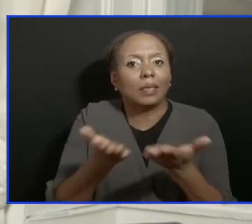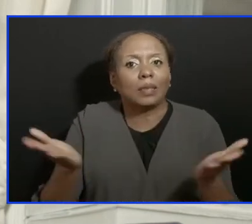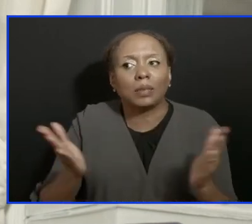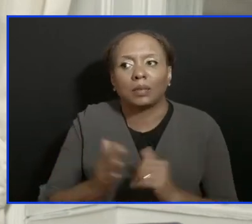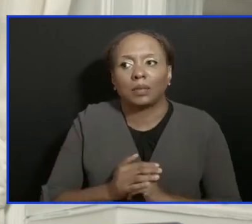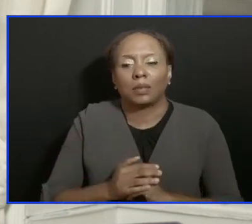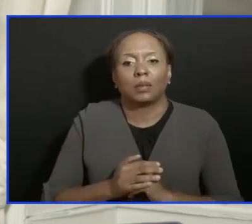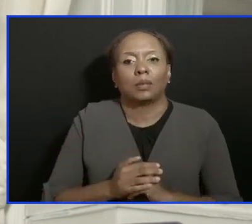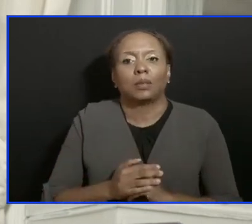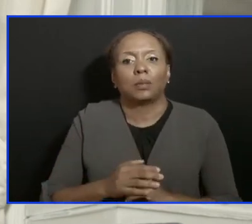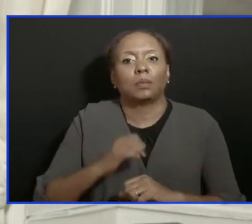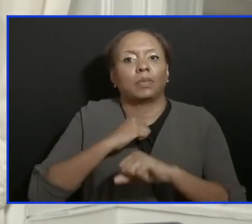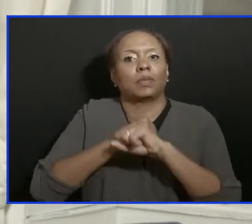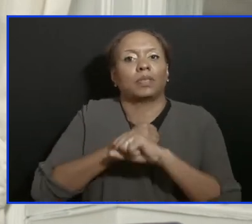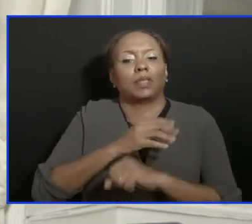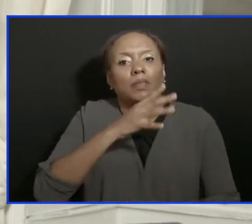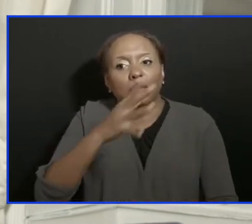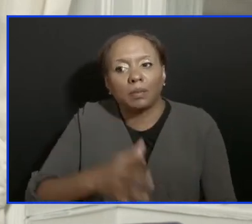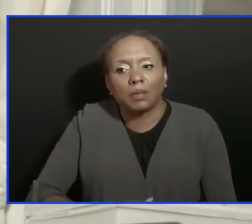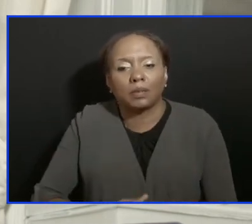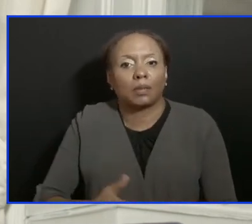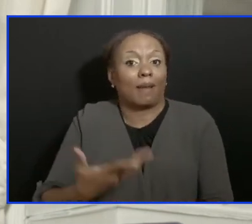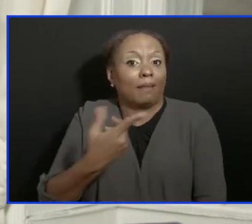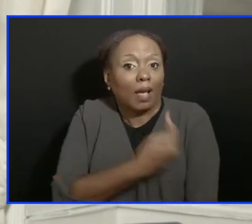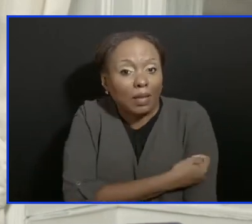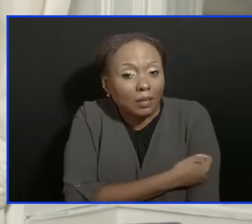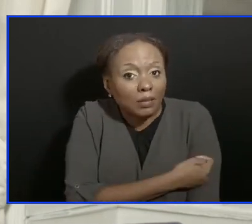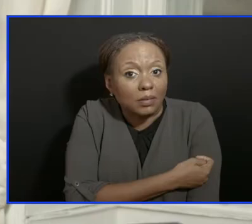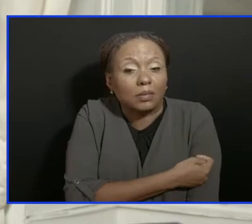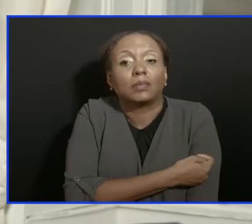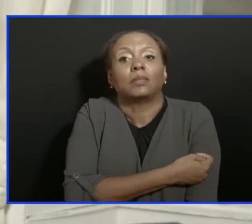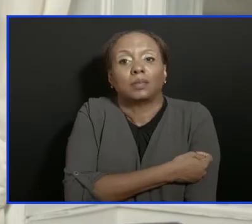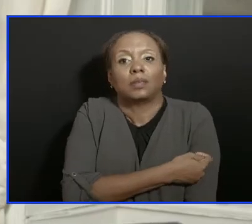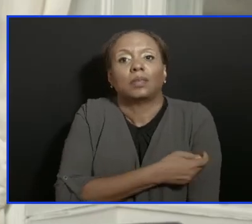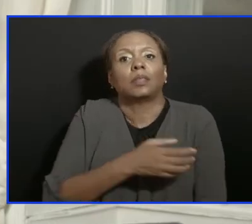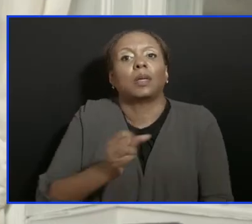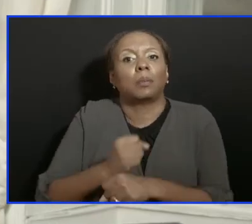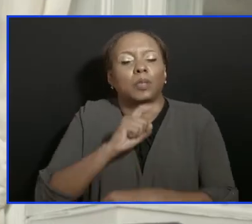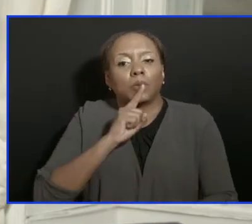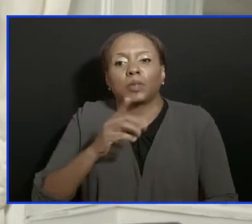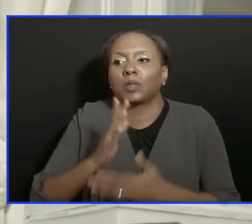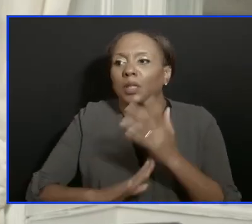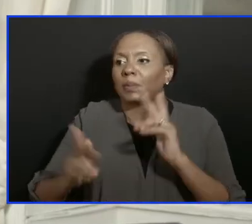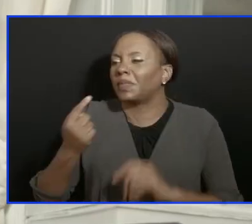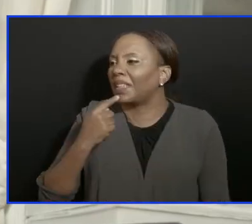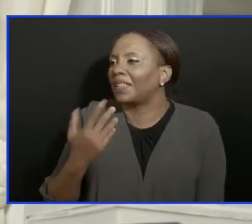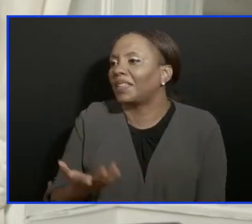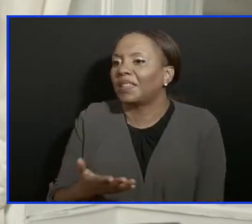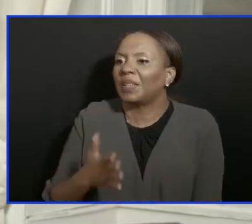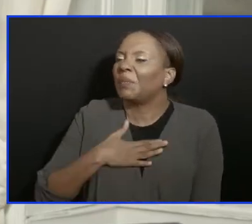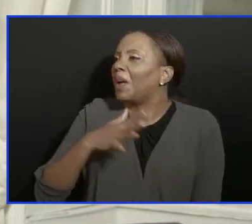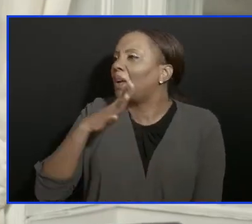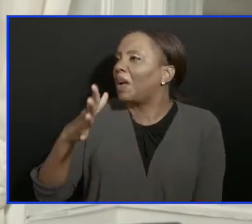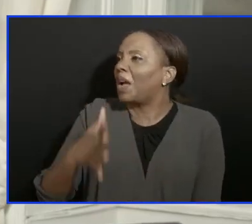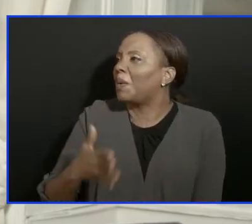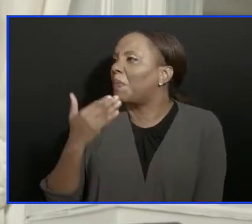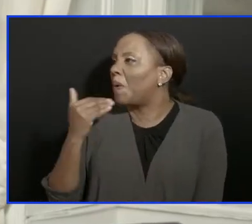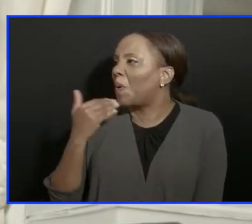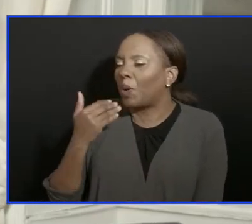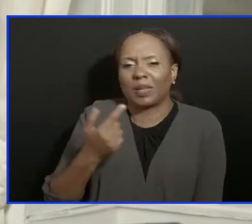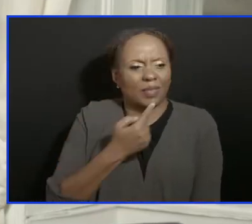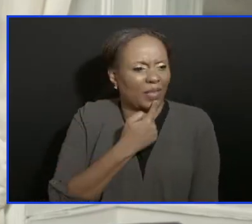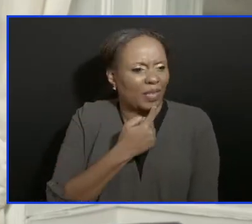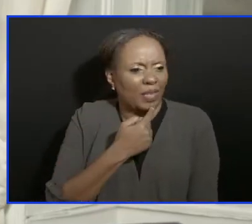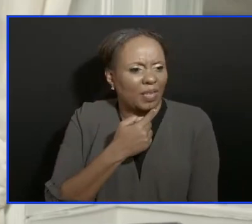Go home and protect granny. Get vaccinated and make sure. There's some people who came and told me granny is at home. I said, is granny vaccinated? No.